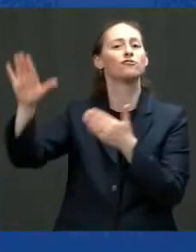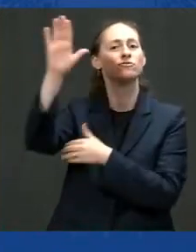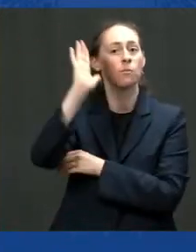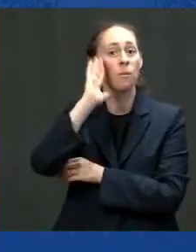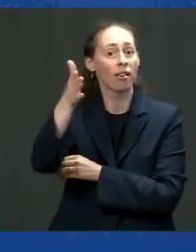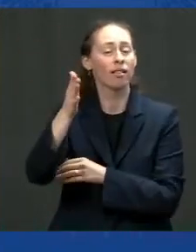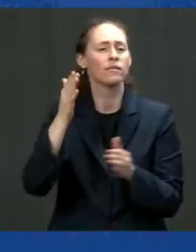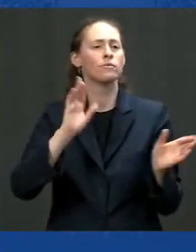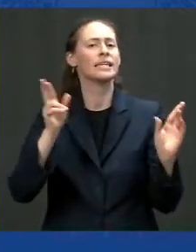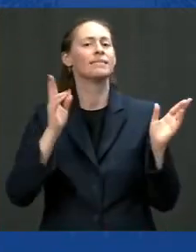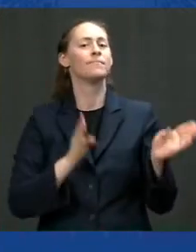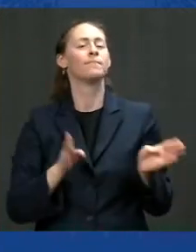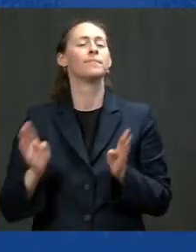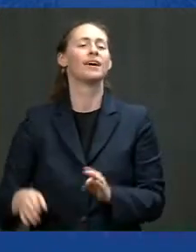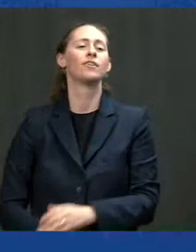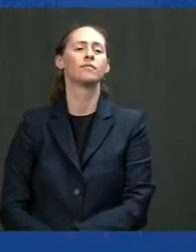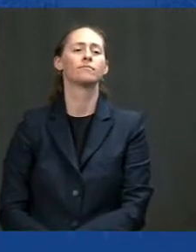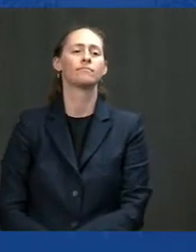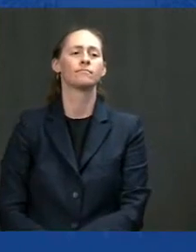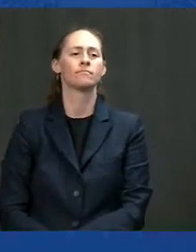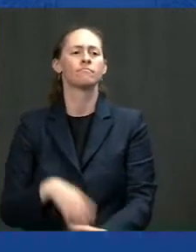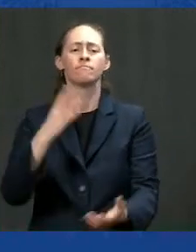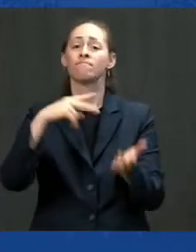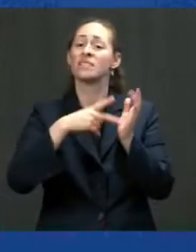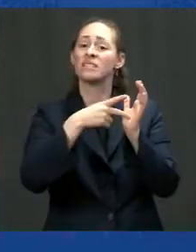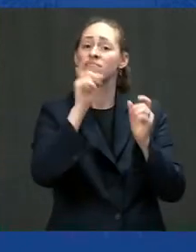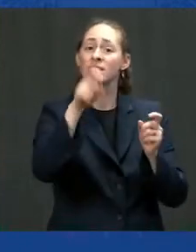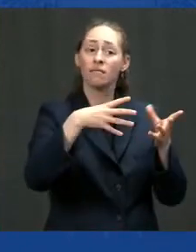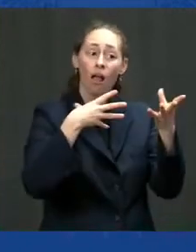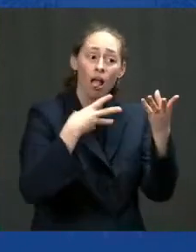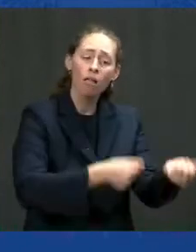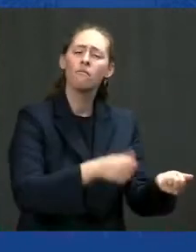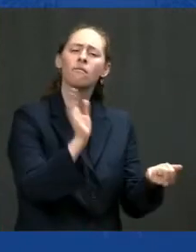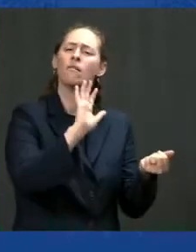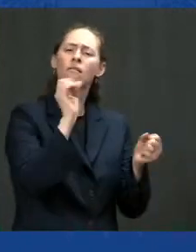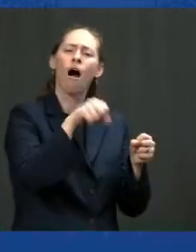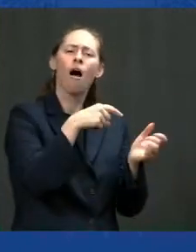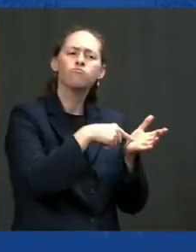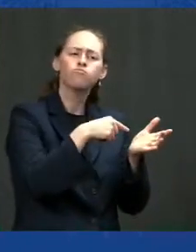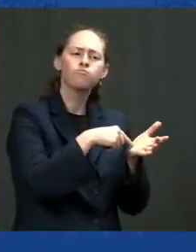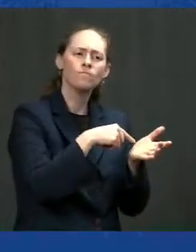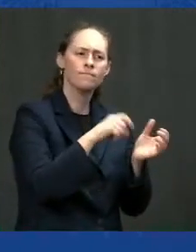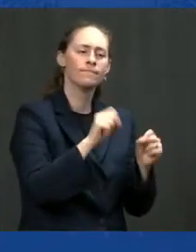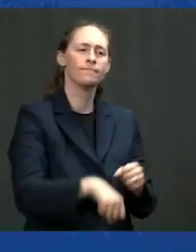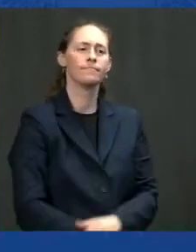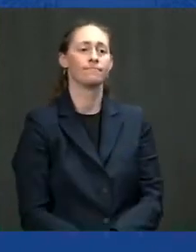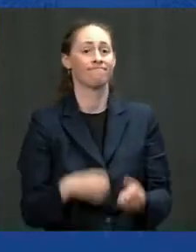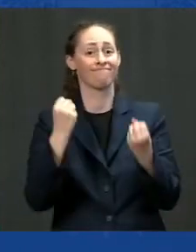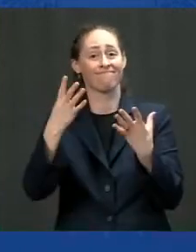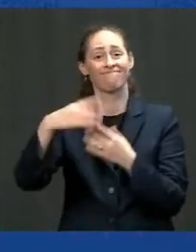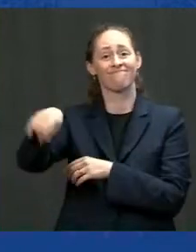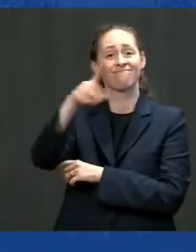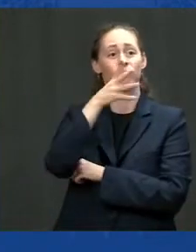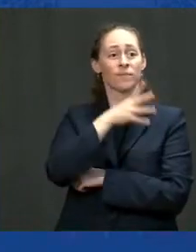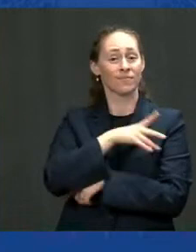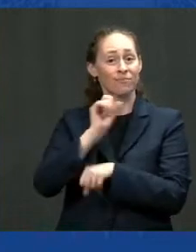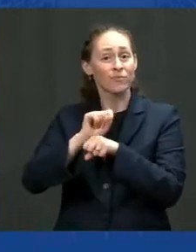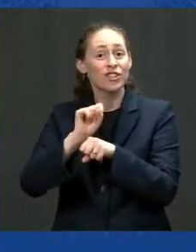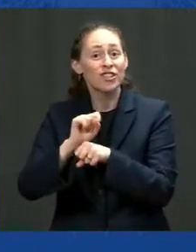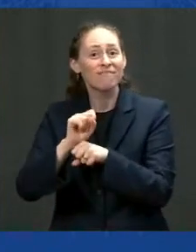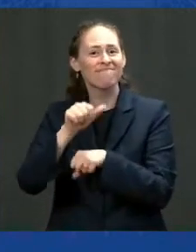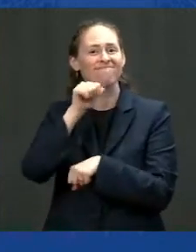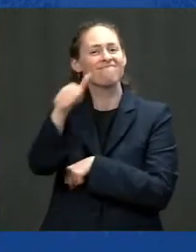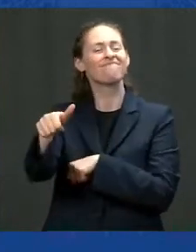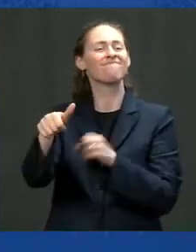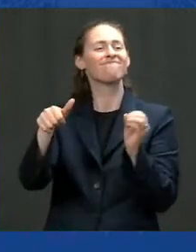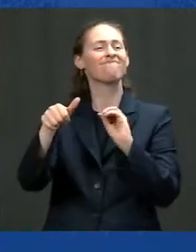more affordable child care there are a lot of women not working today because they can't